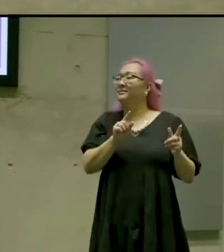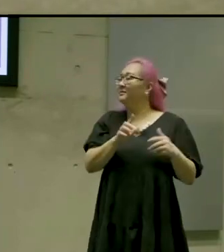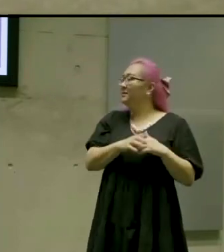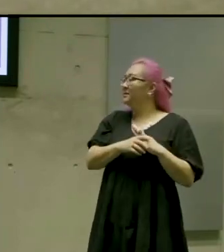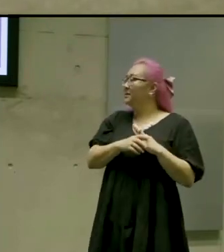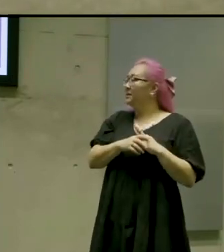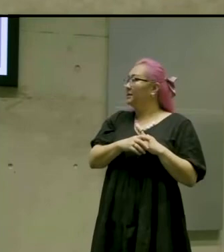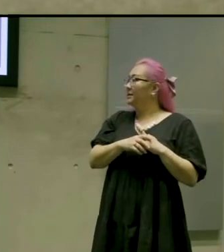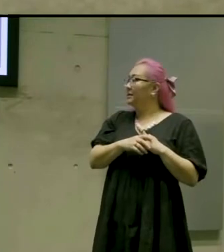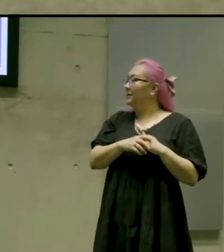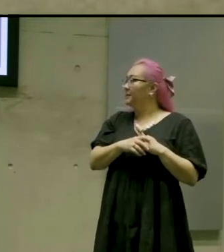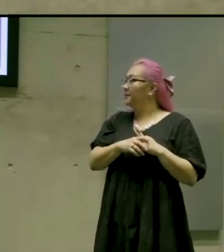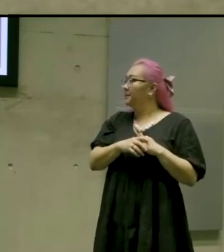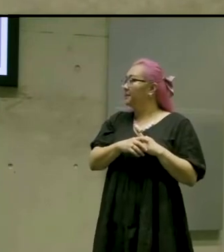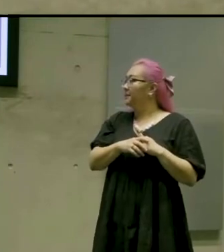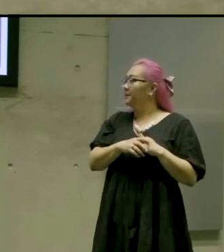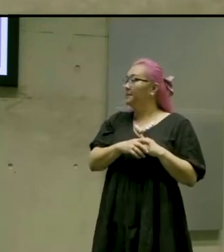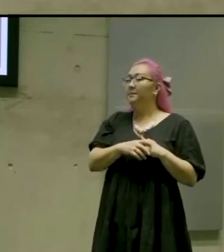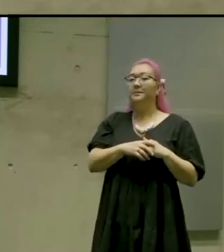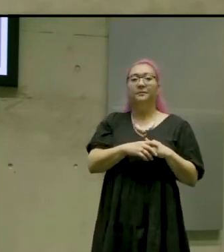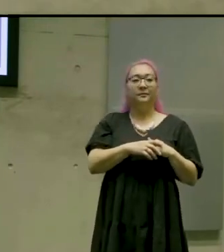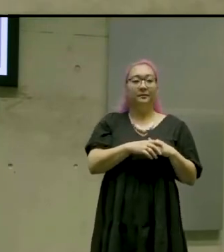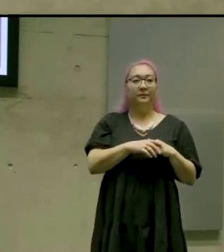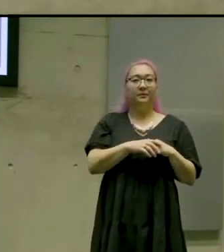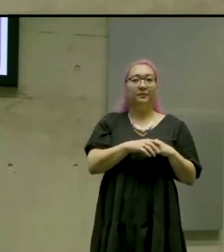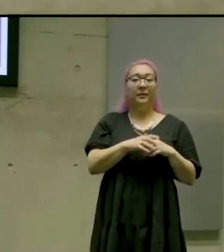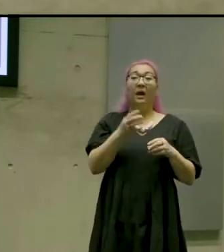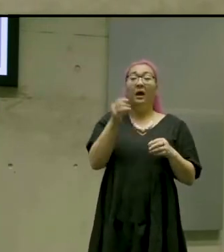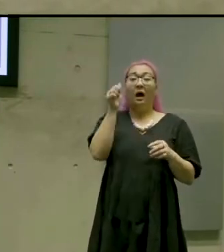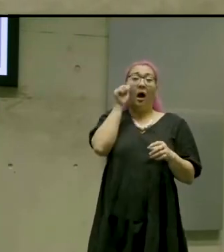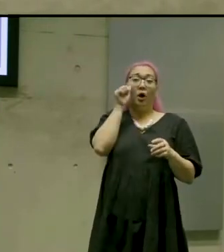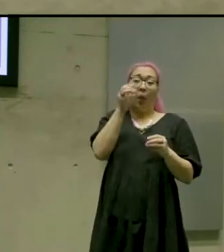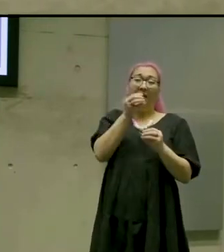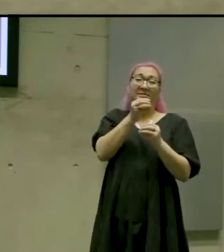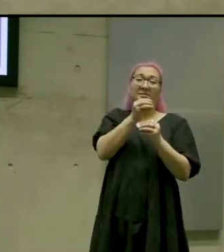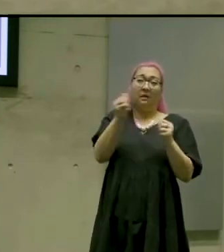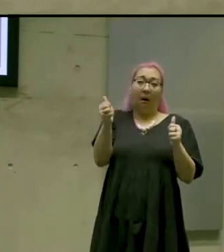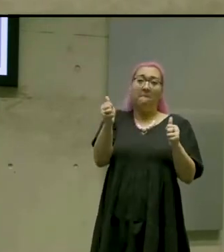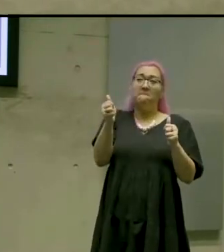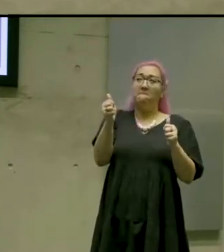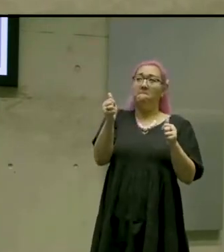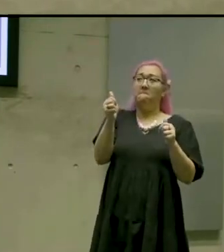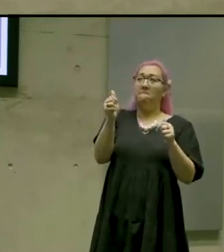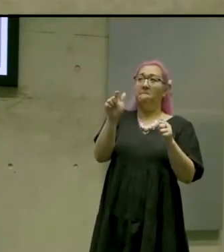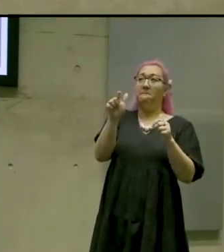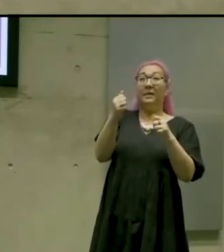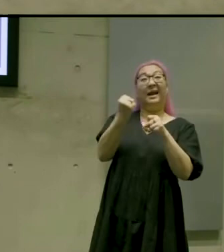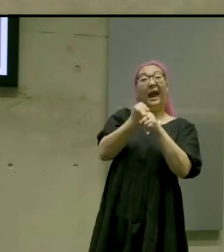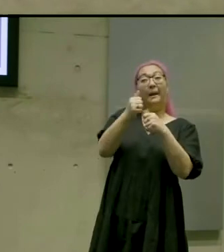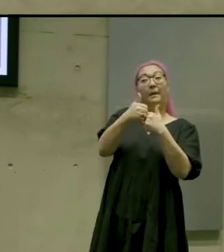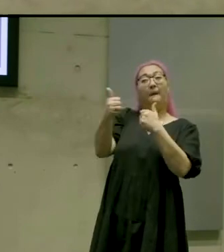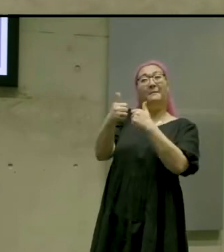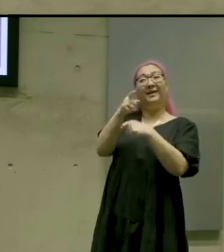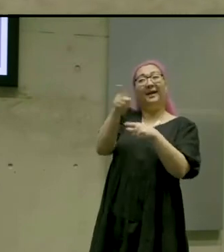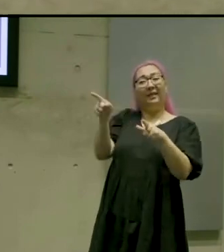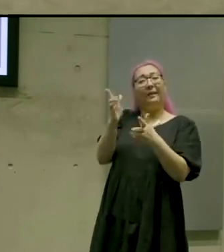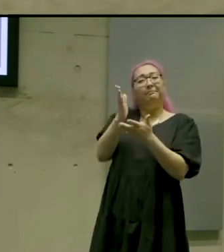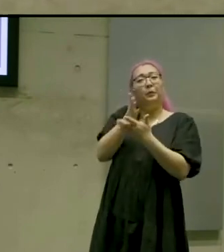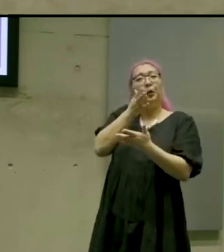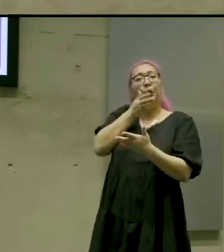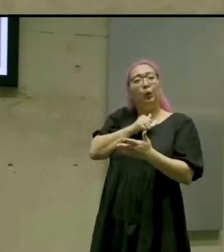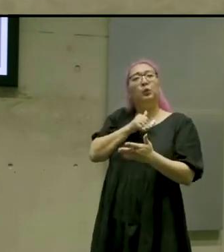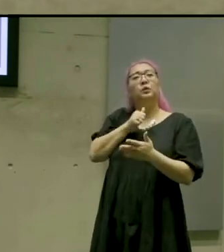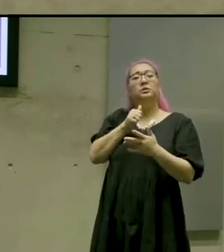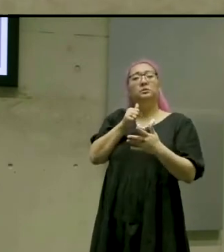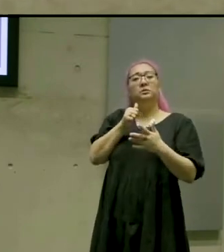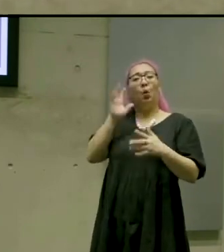there are companies that are looking at it currently doing for their trailers for their games and there's some great work that and